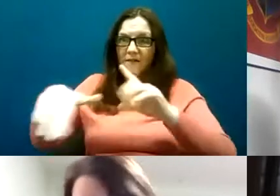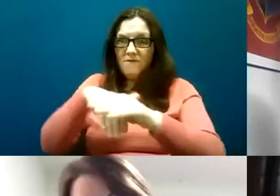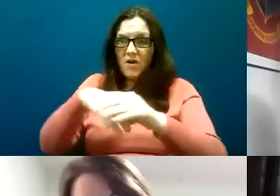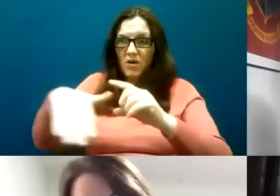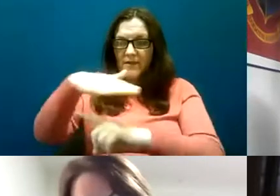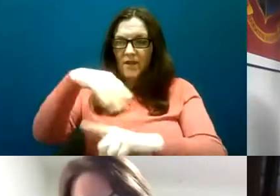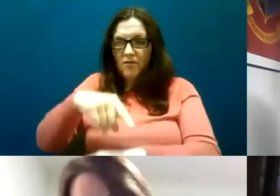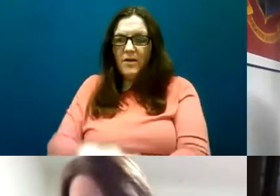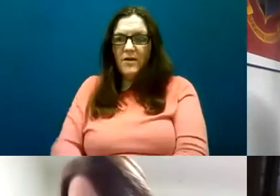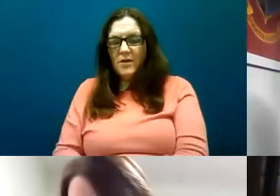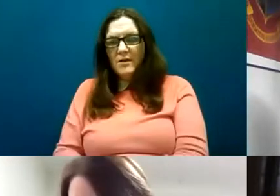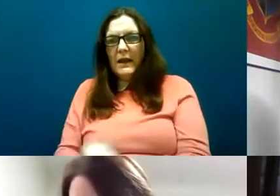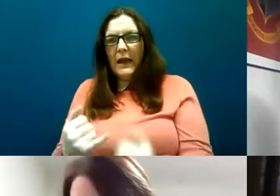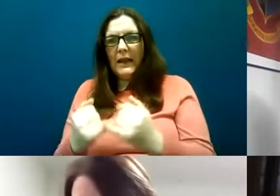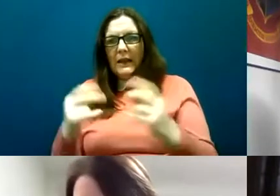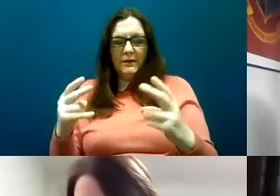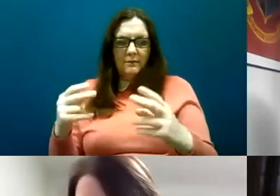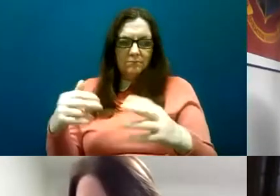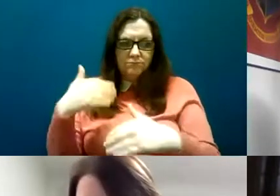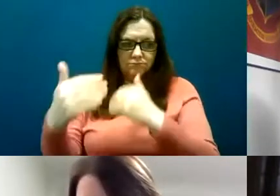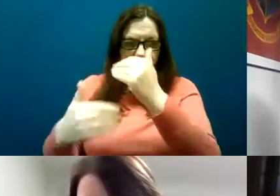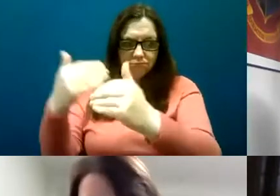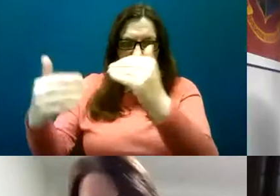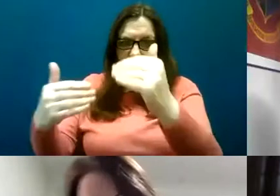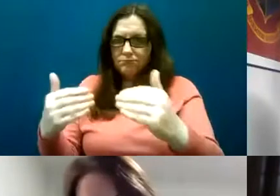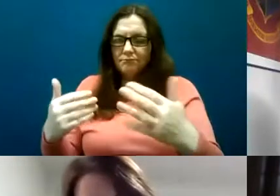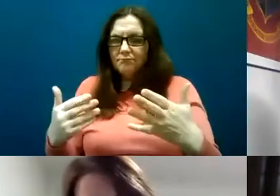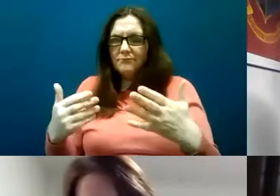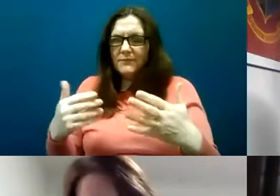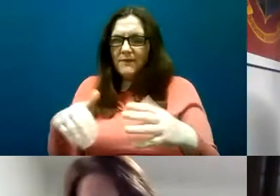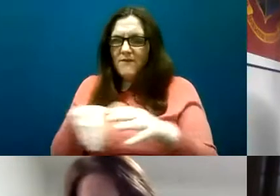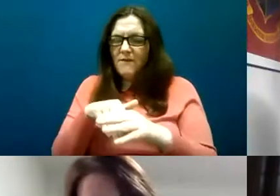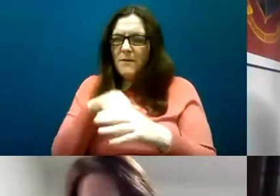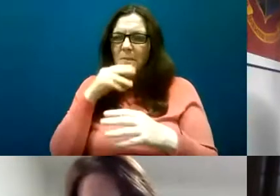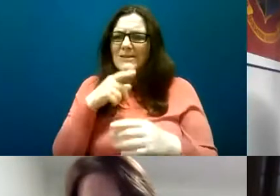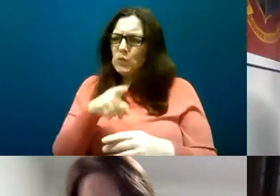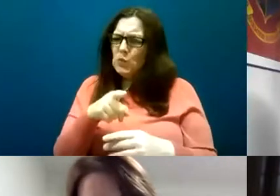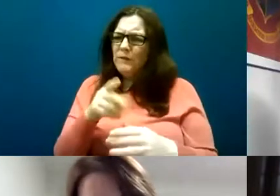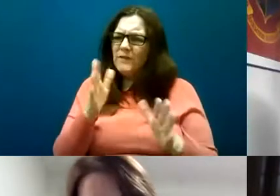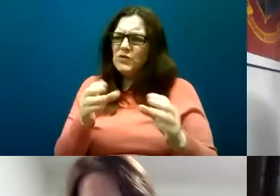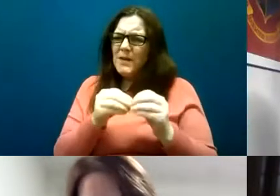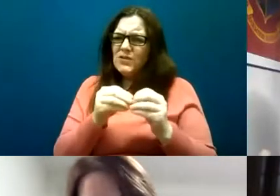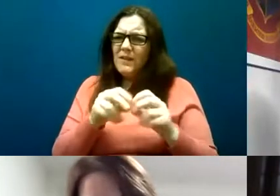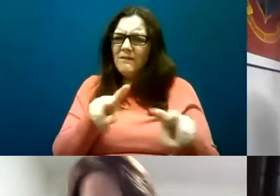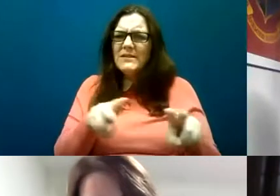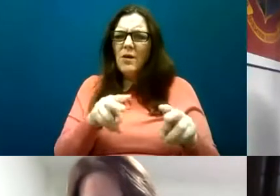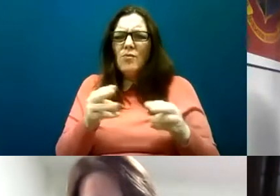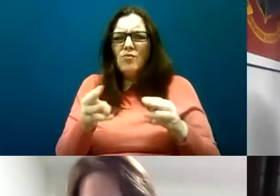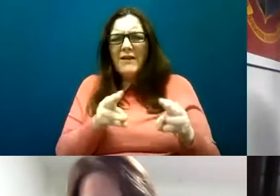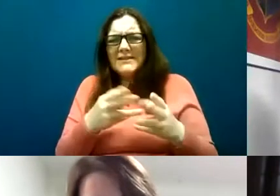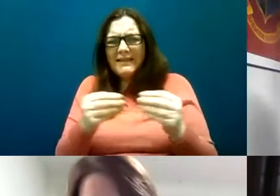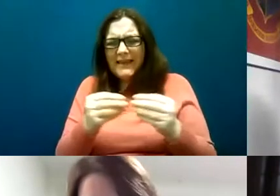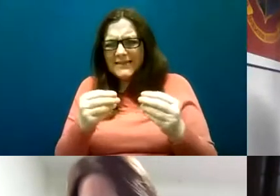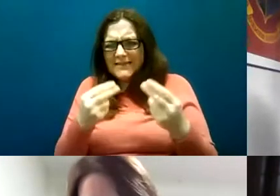you made some very good points there in the video about how the practical elements could be that